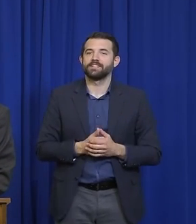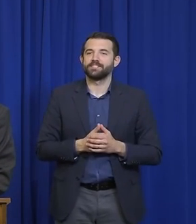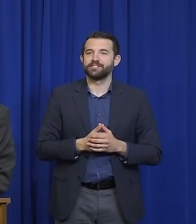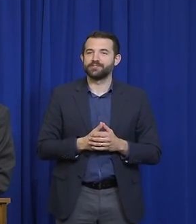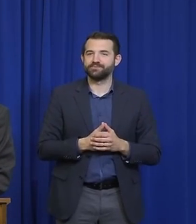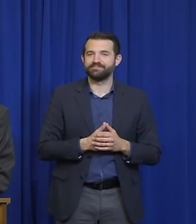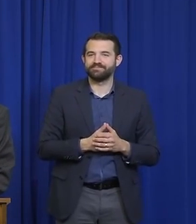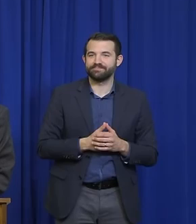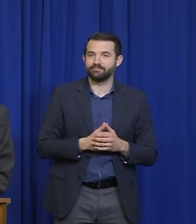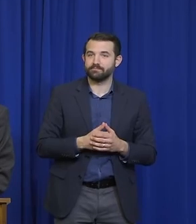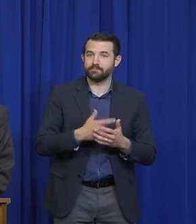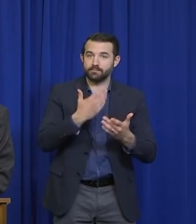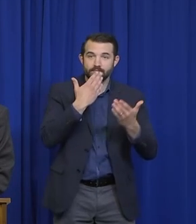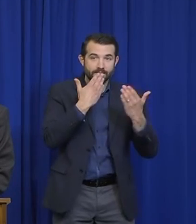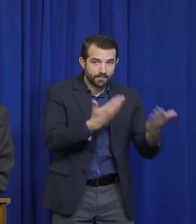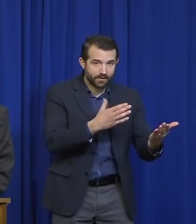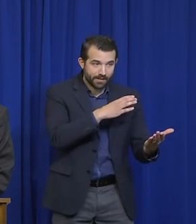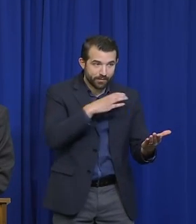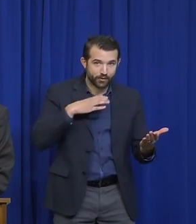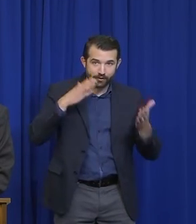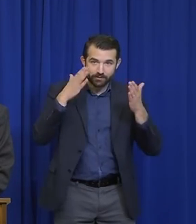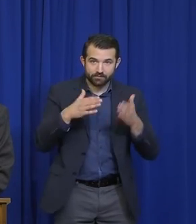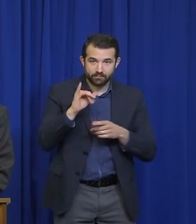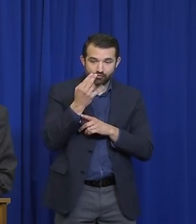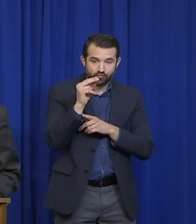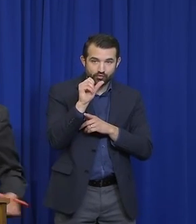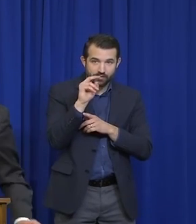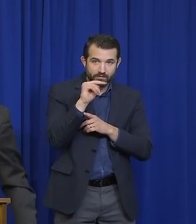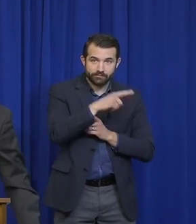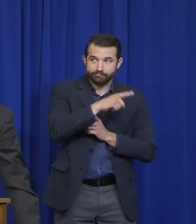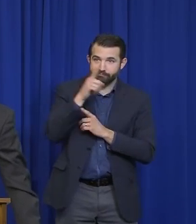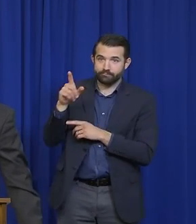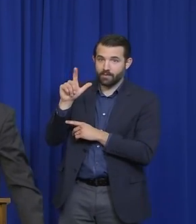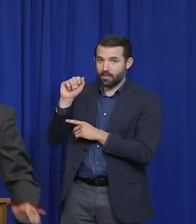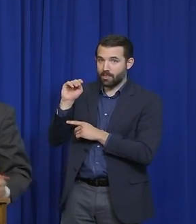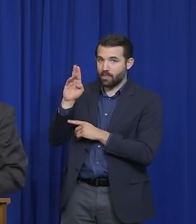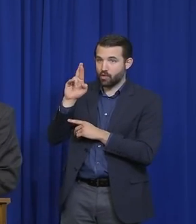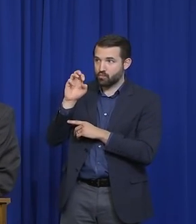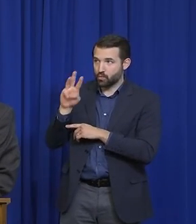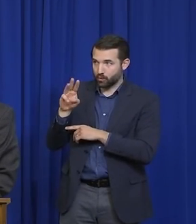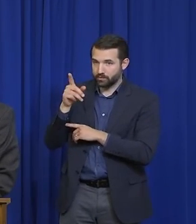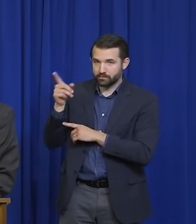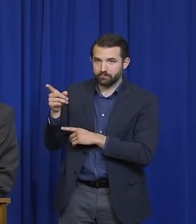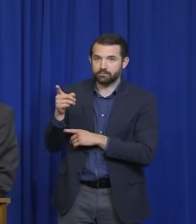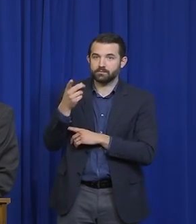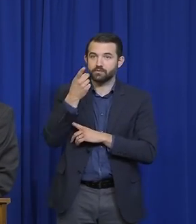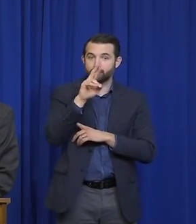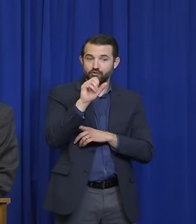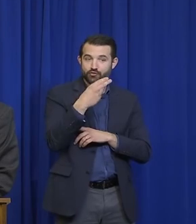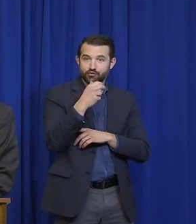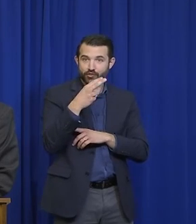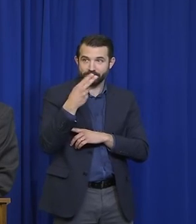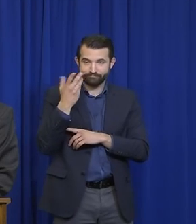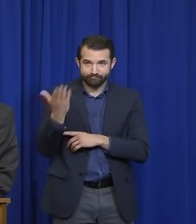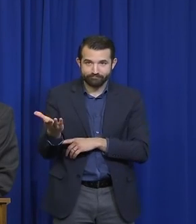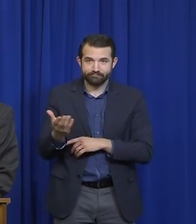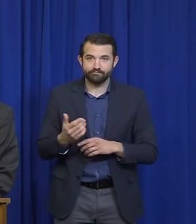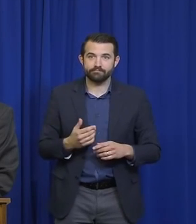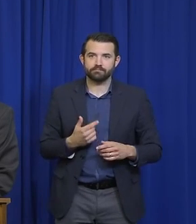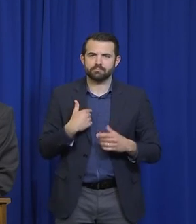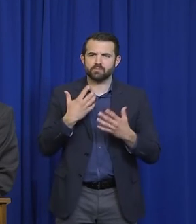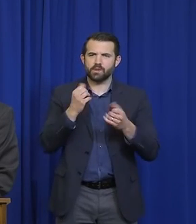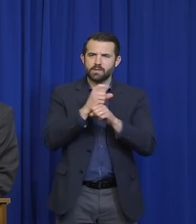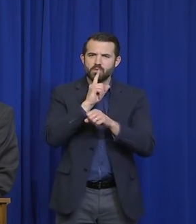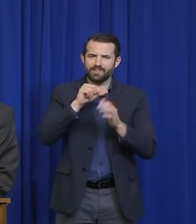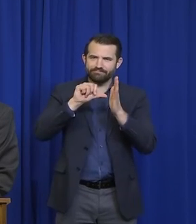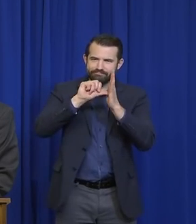And thank you, Commissioner Johnson, Dr. Shah, Commissioner Lambrew. I want to make sure that we emphasize this